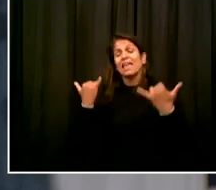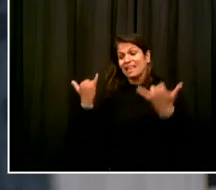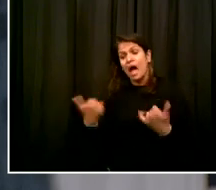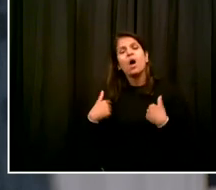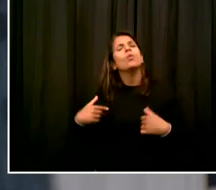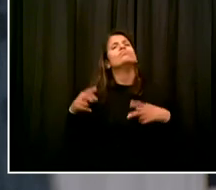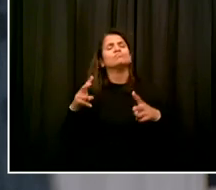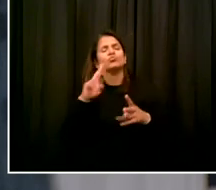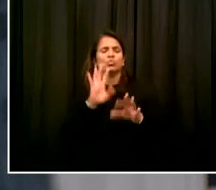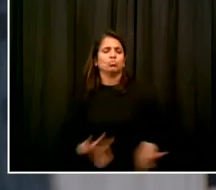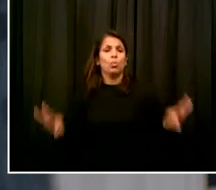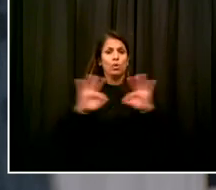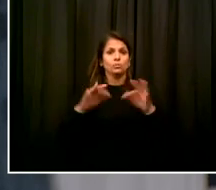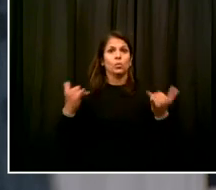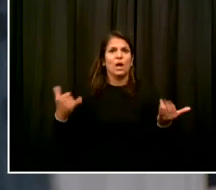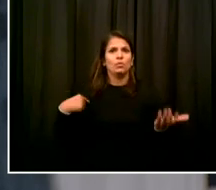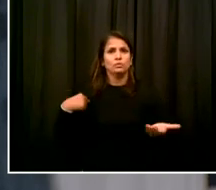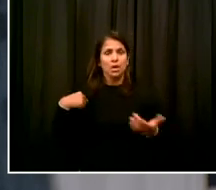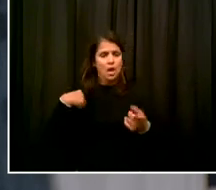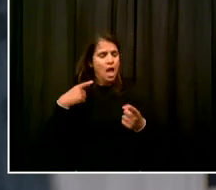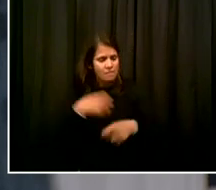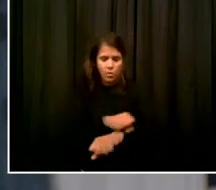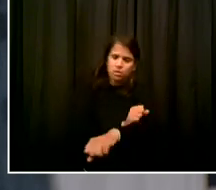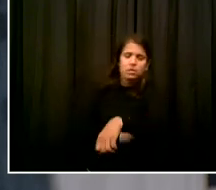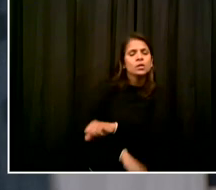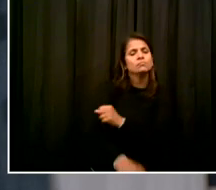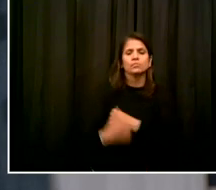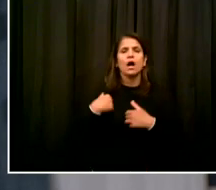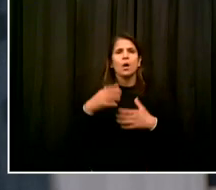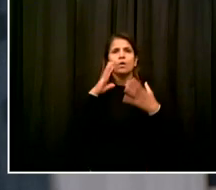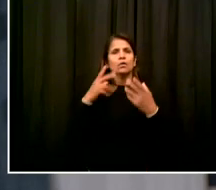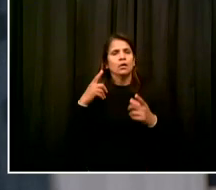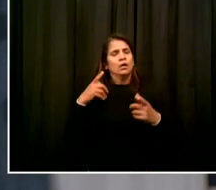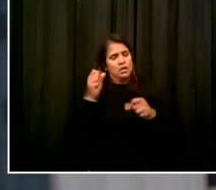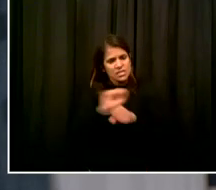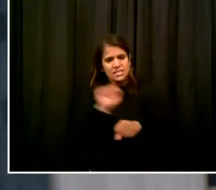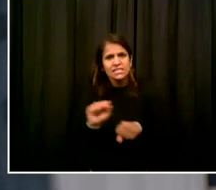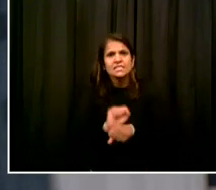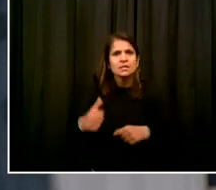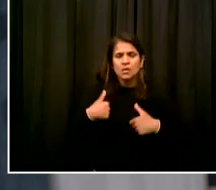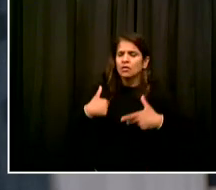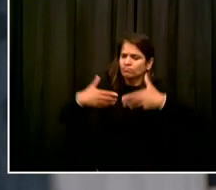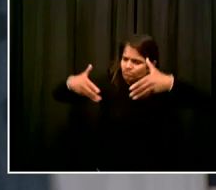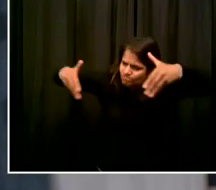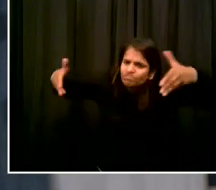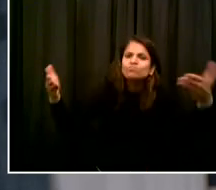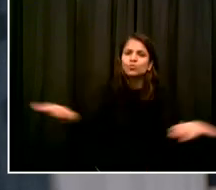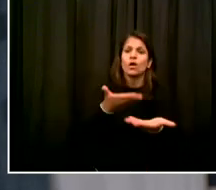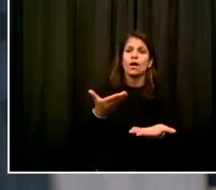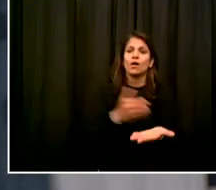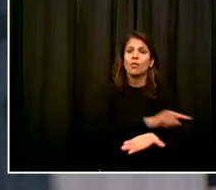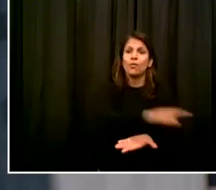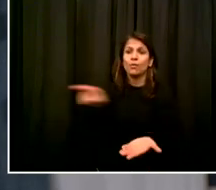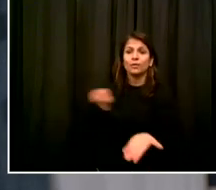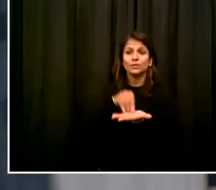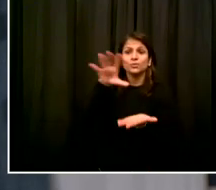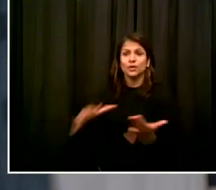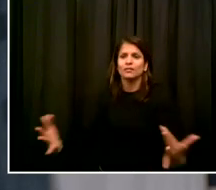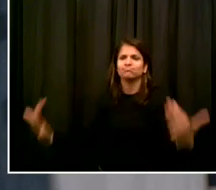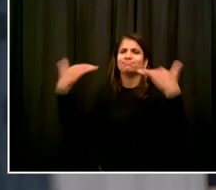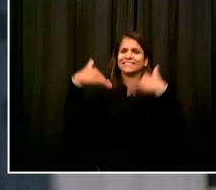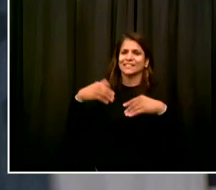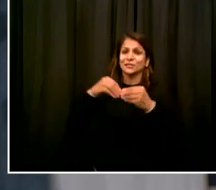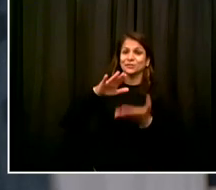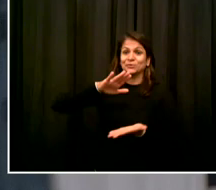into our schools this fall, physically and virtually, while strengthening our social and emotional supports to student learning.